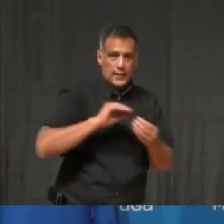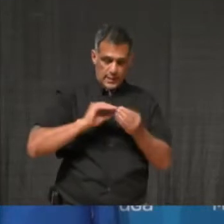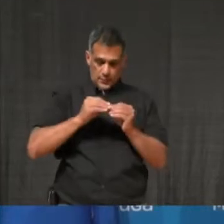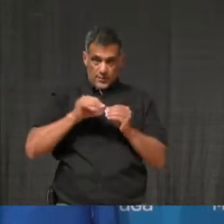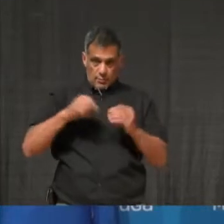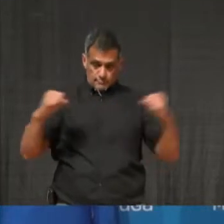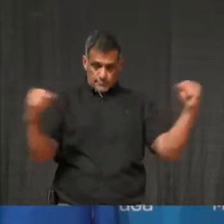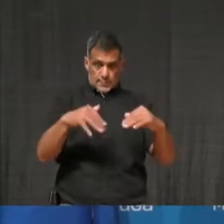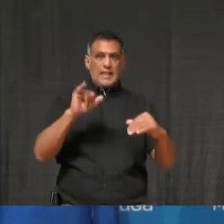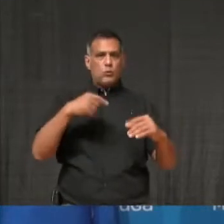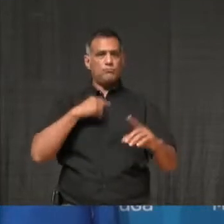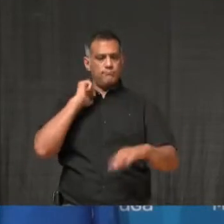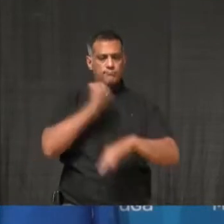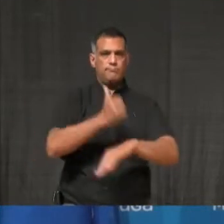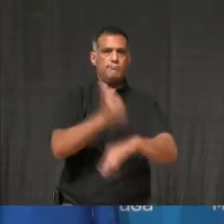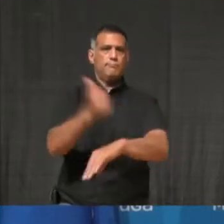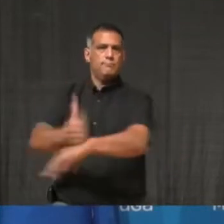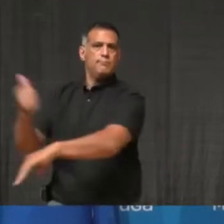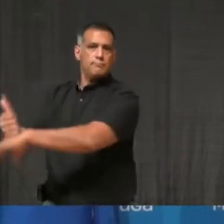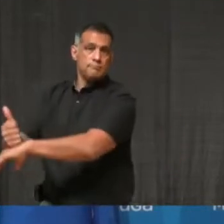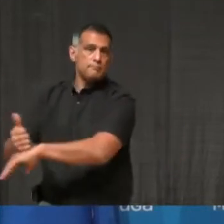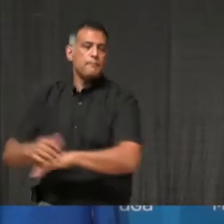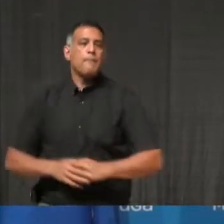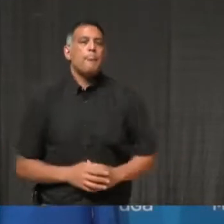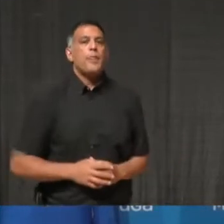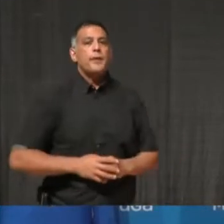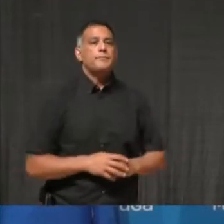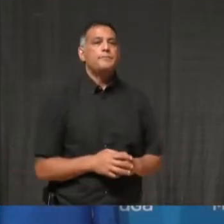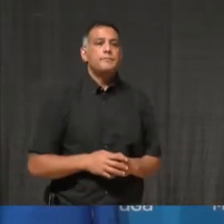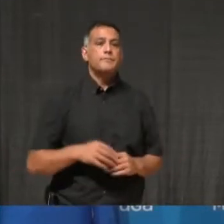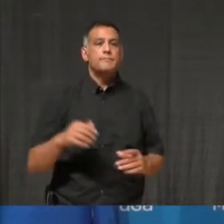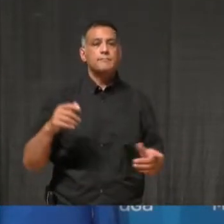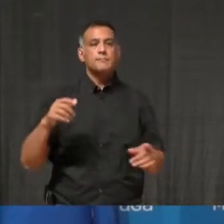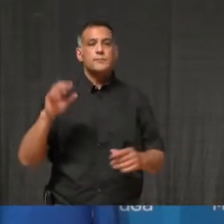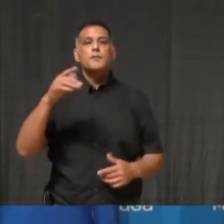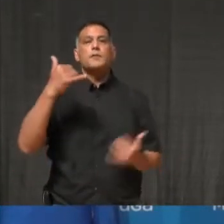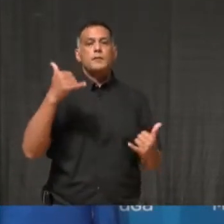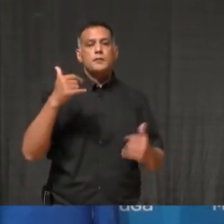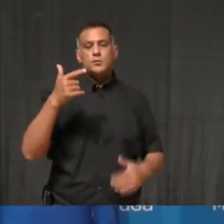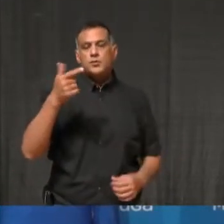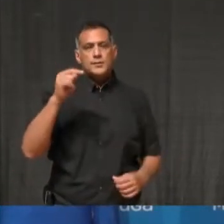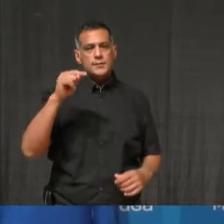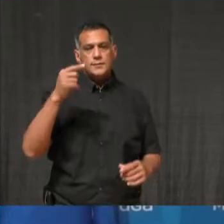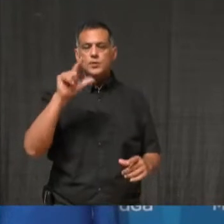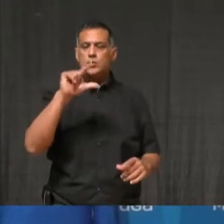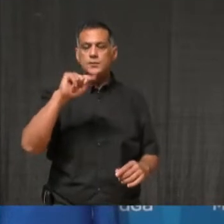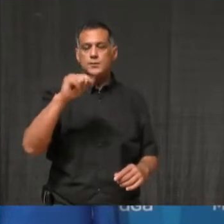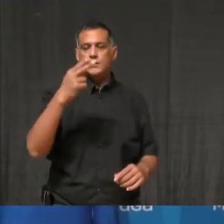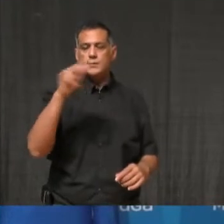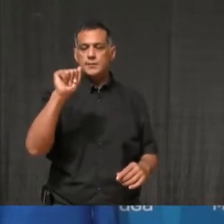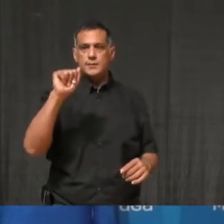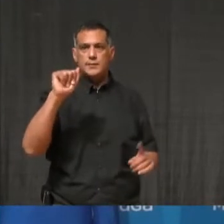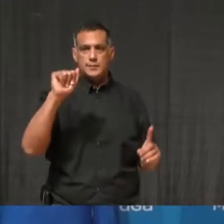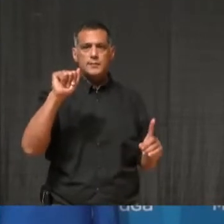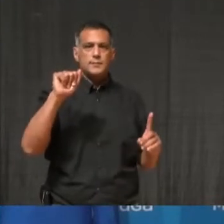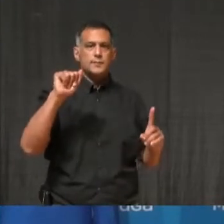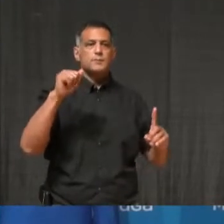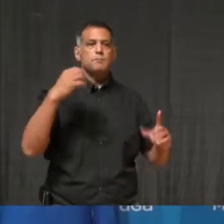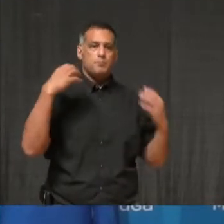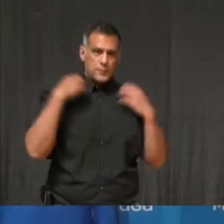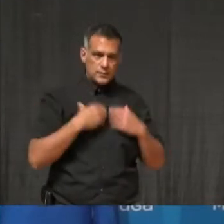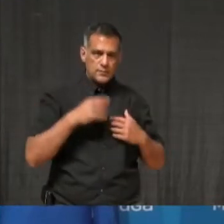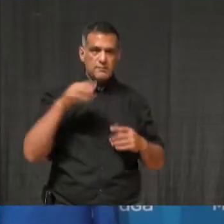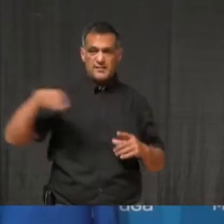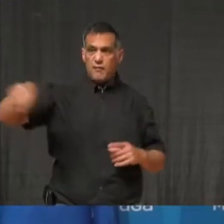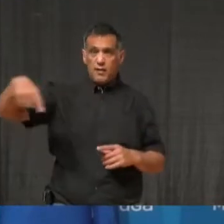data. As I discussed with the other GTHA mayors and chairs earlier this week, we urgently need a safe path